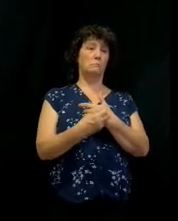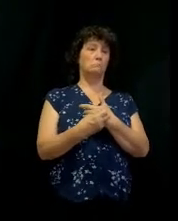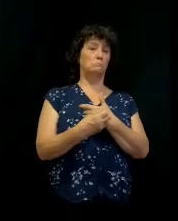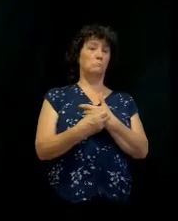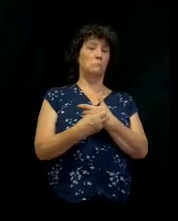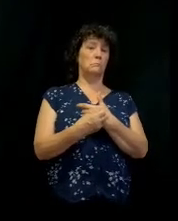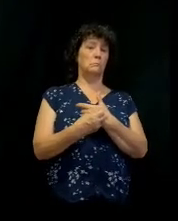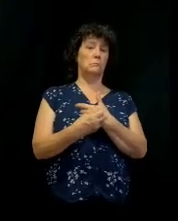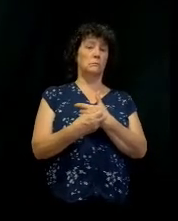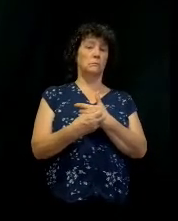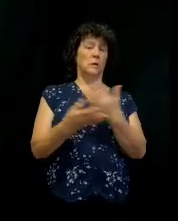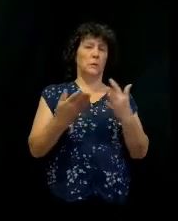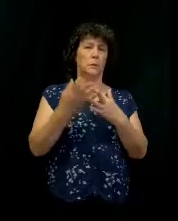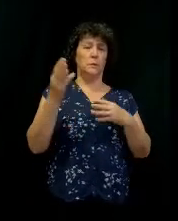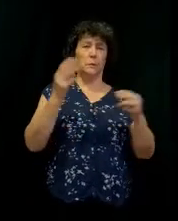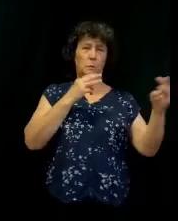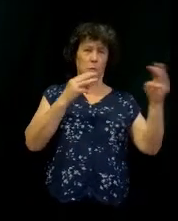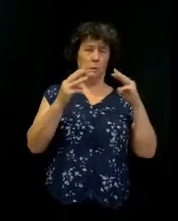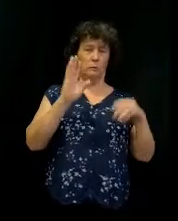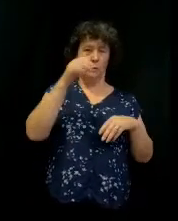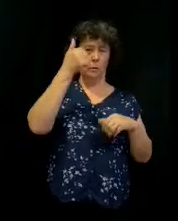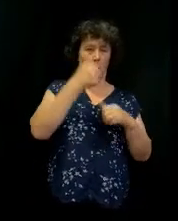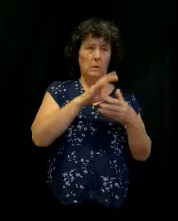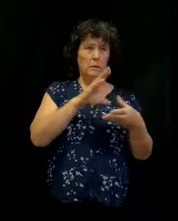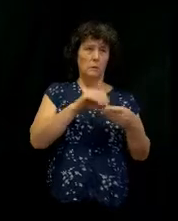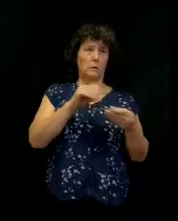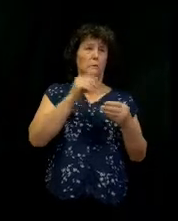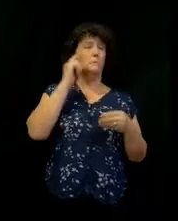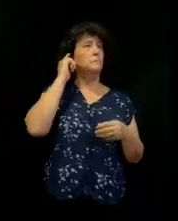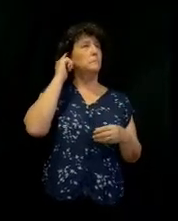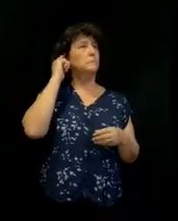right? Remember this story real quick.